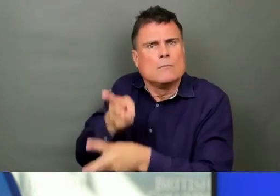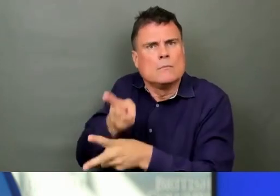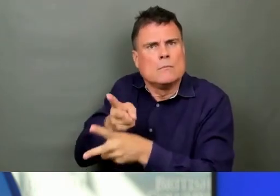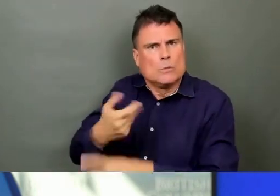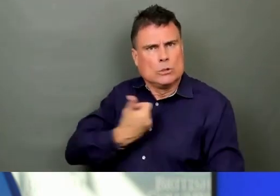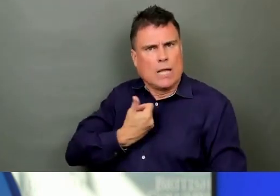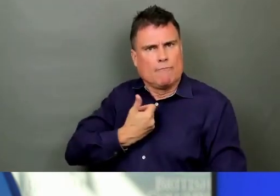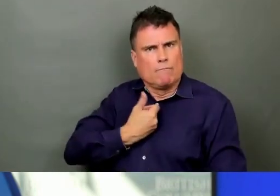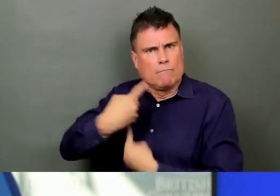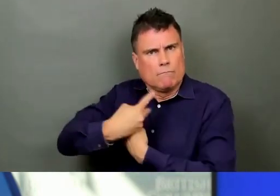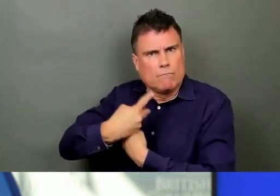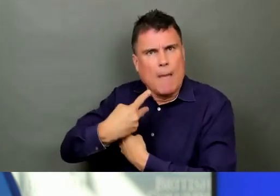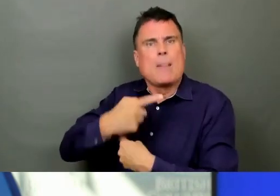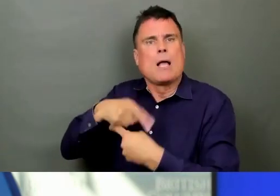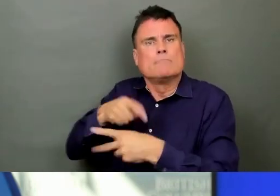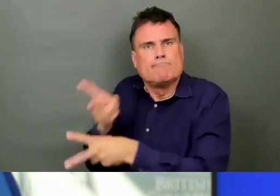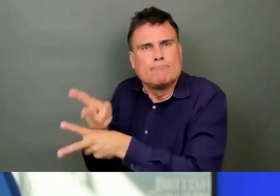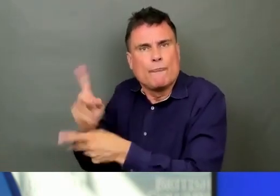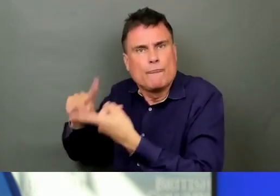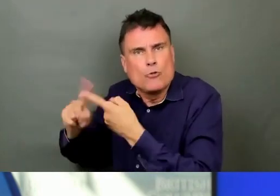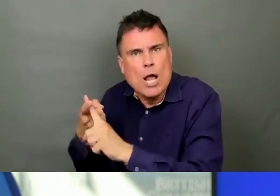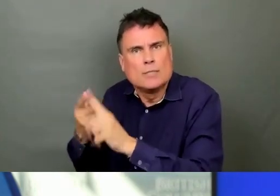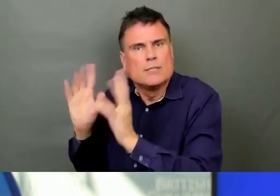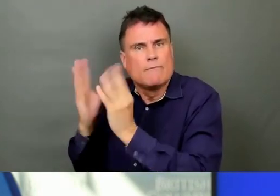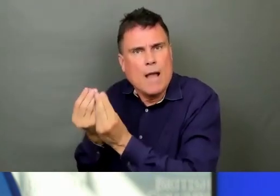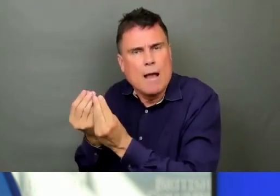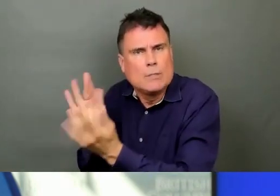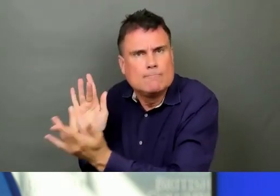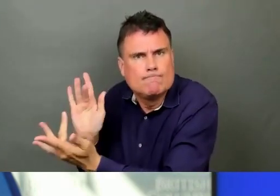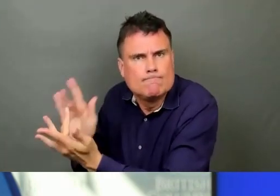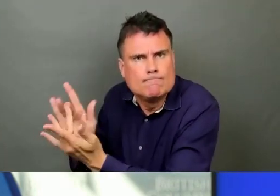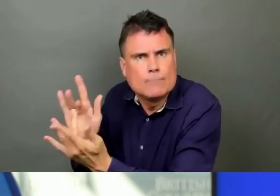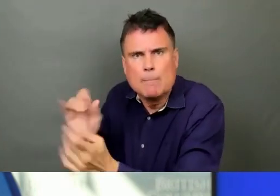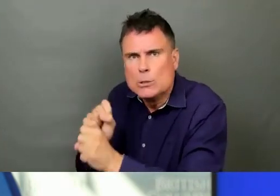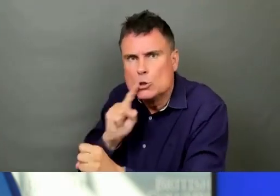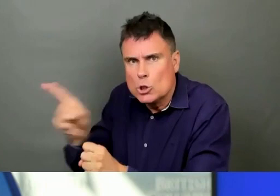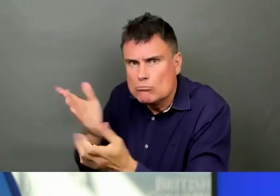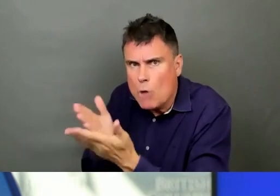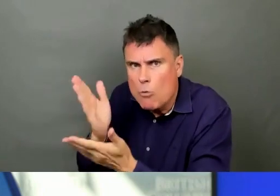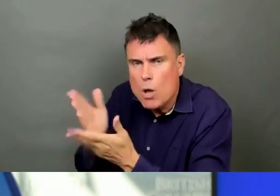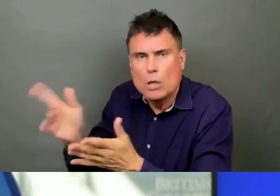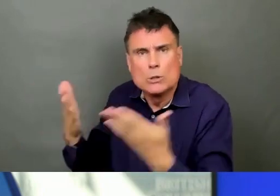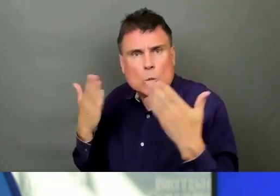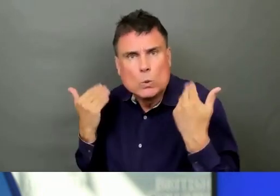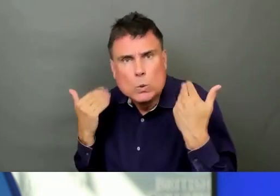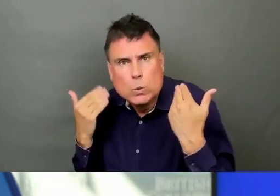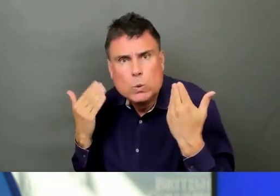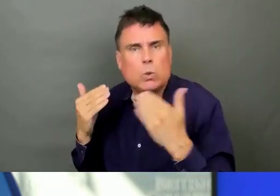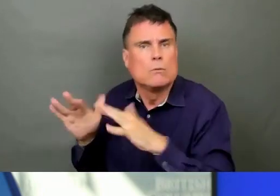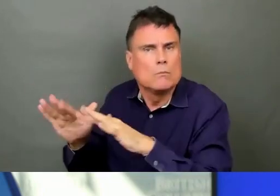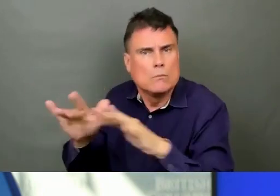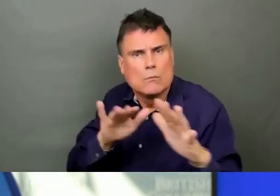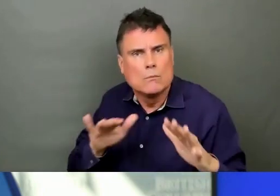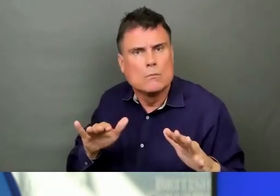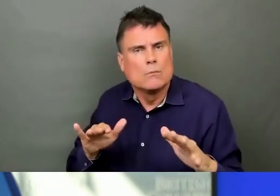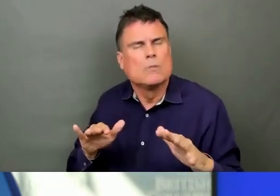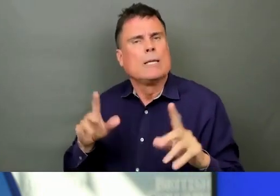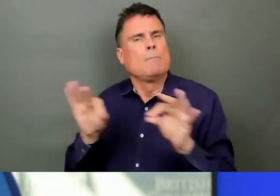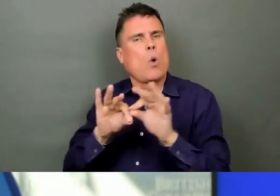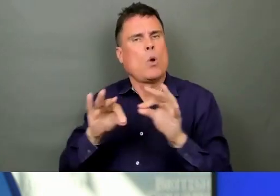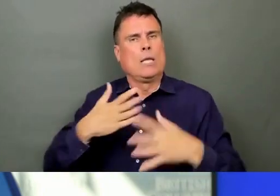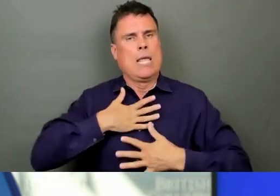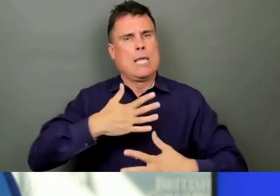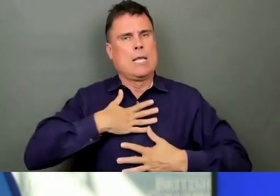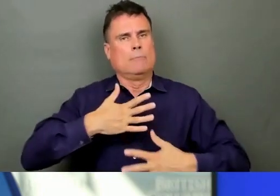clean air. To talk to those people in your circles, your friends, your family who are vulnerable, who may be our elders